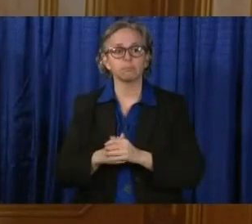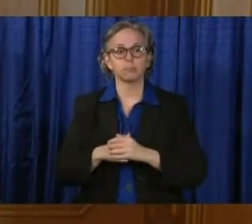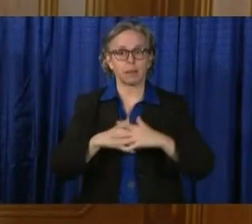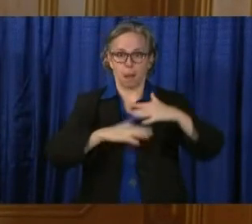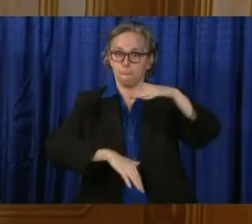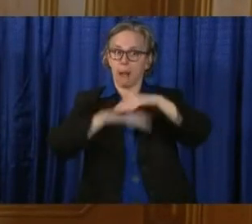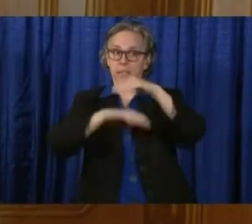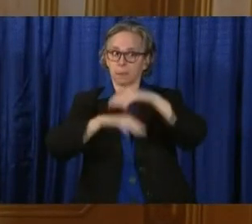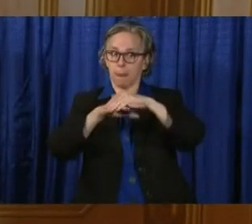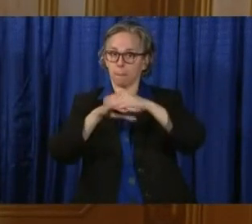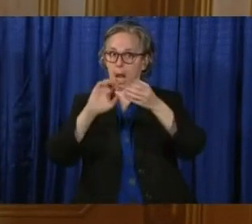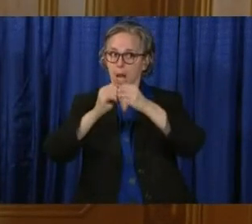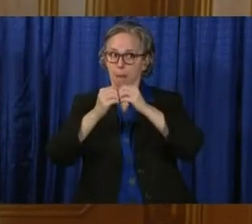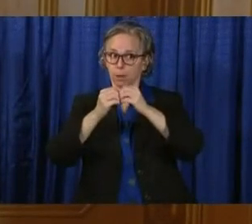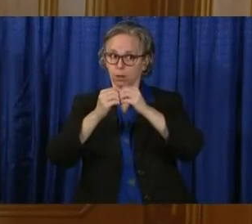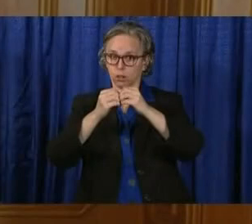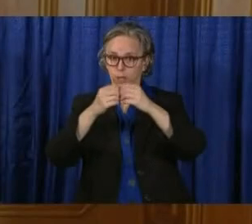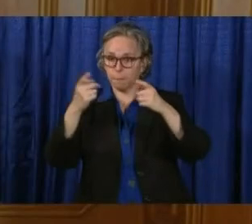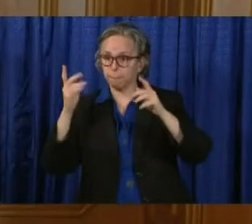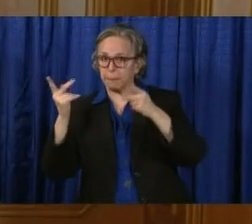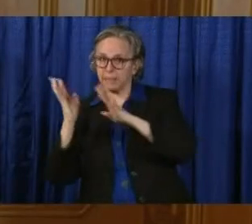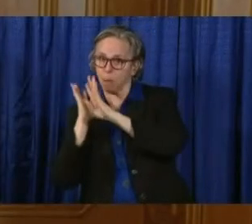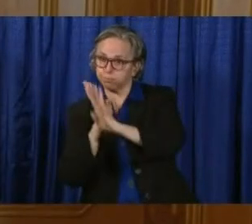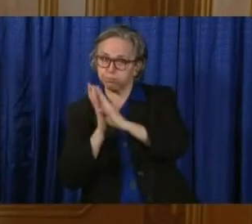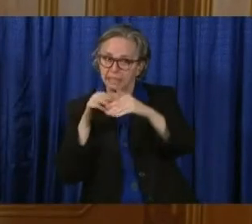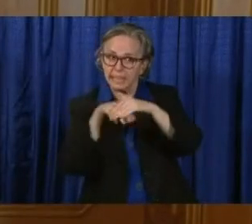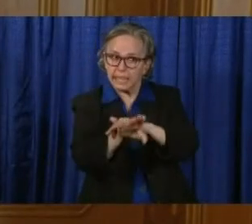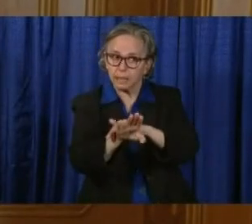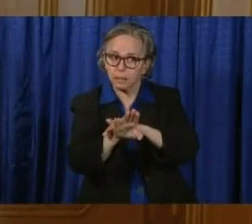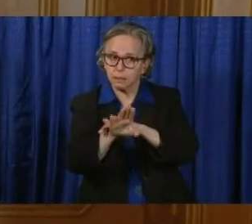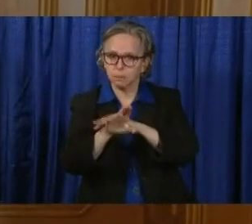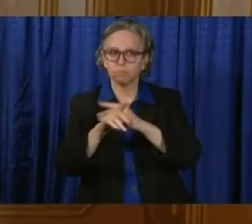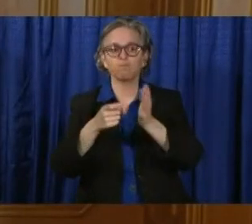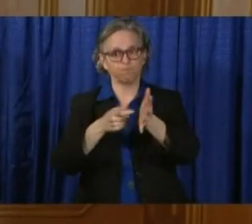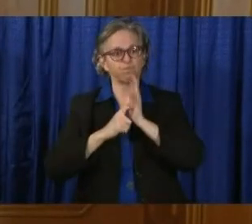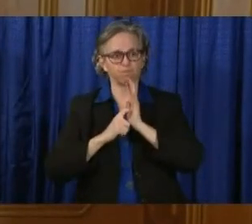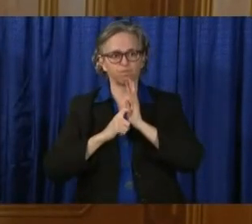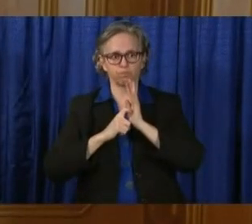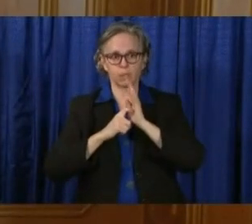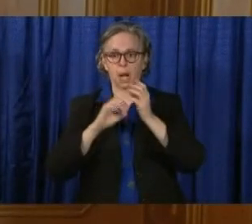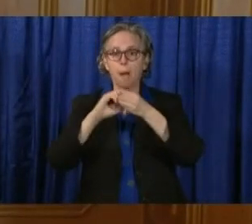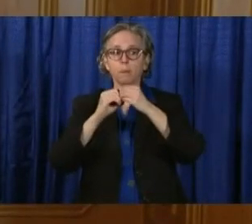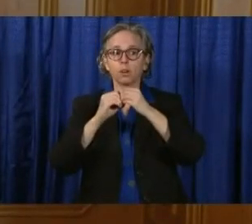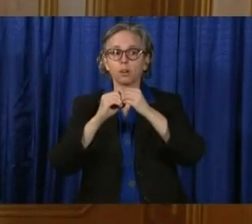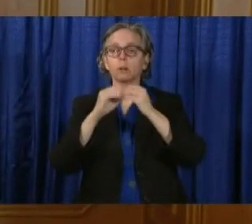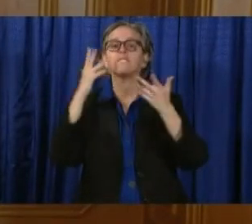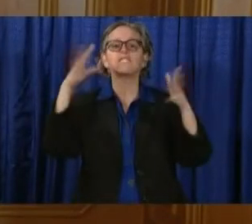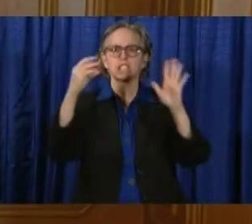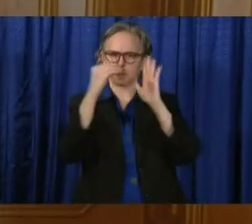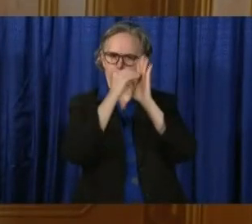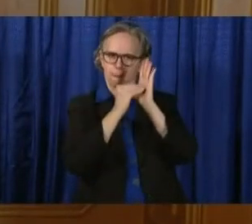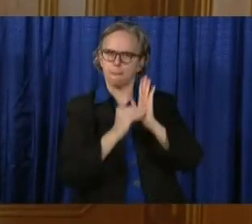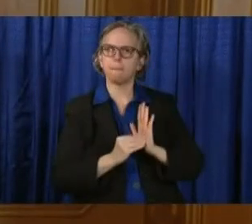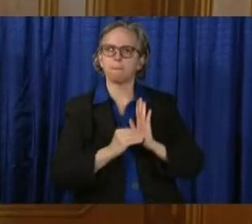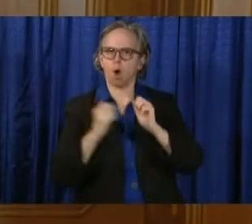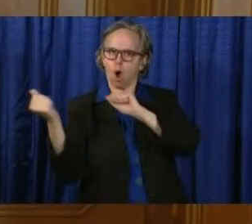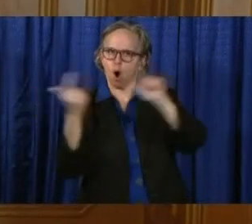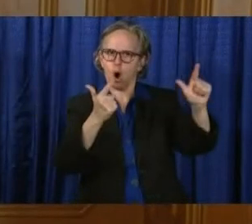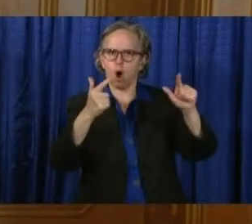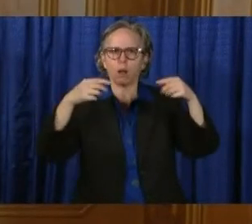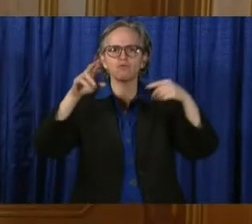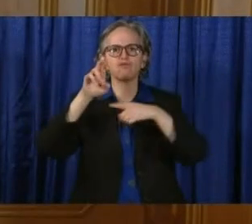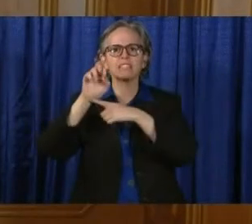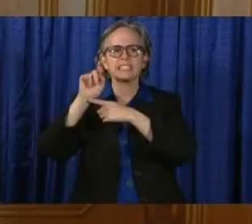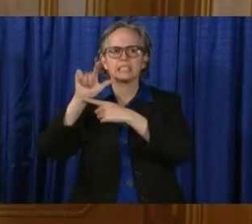So our order requires each one of the retailers to post that number and to determine how many are